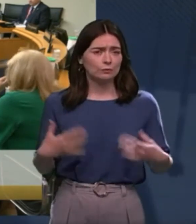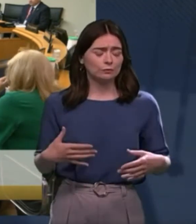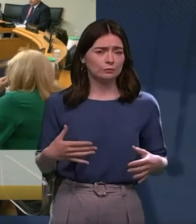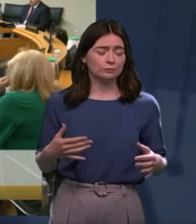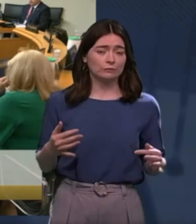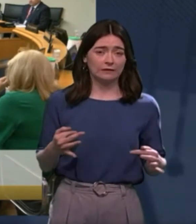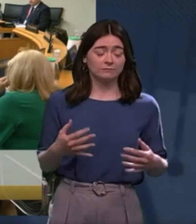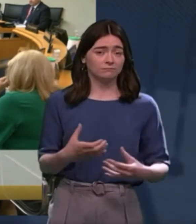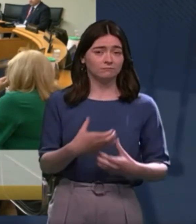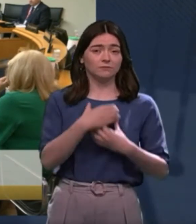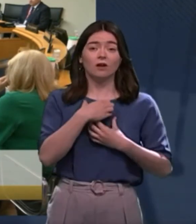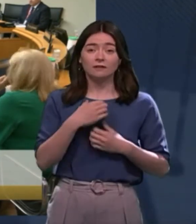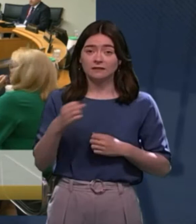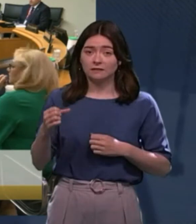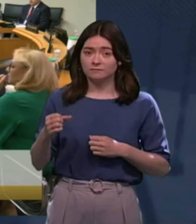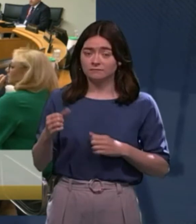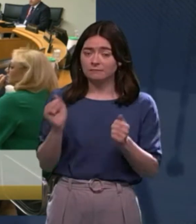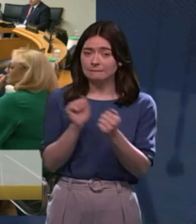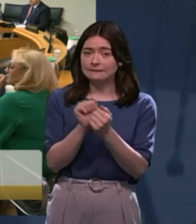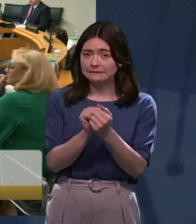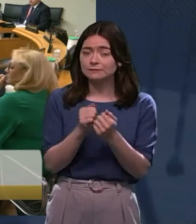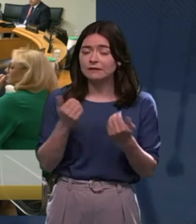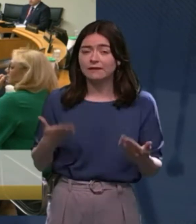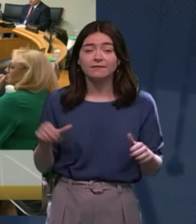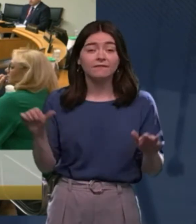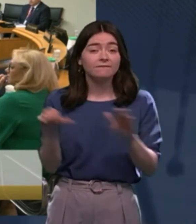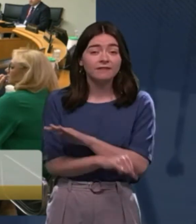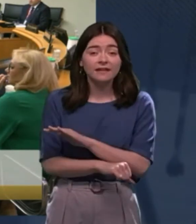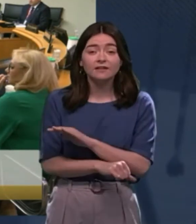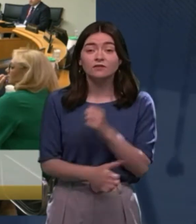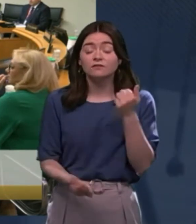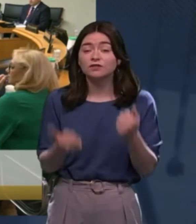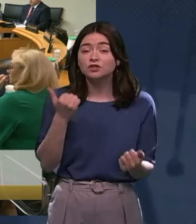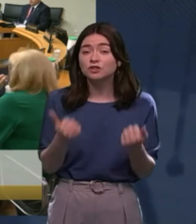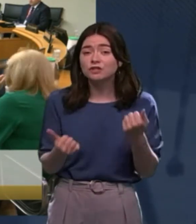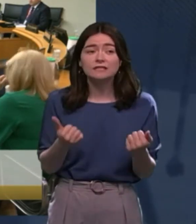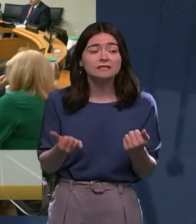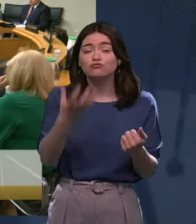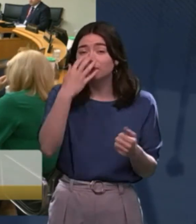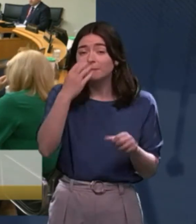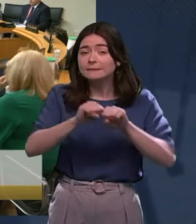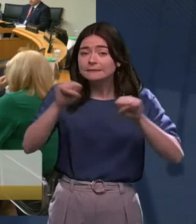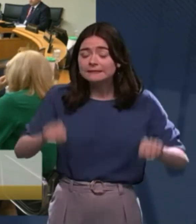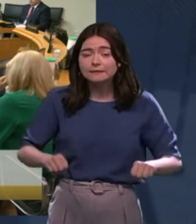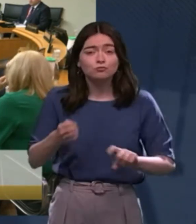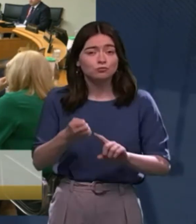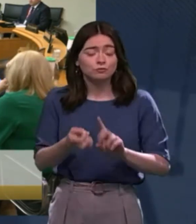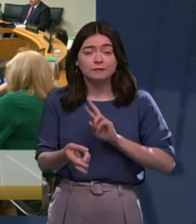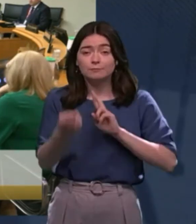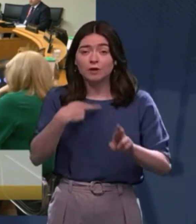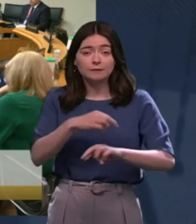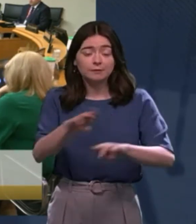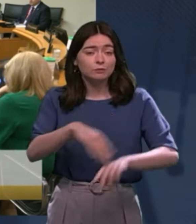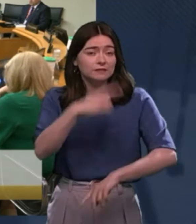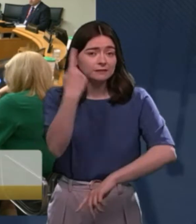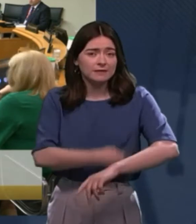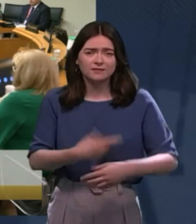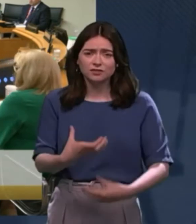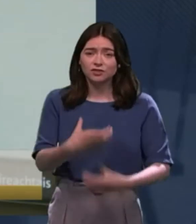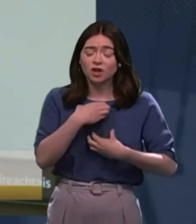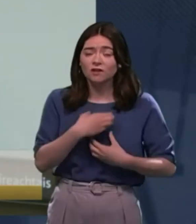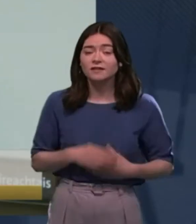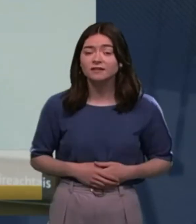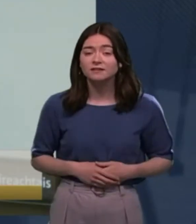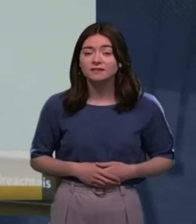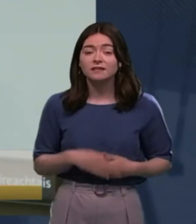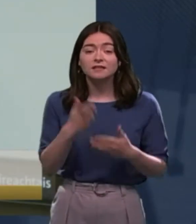have had. The failure of the justice and penal system to recognise and respond to people with disabilities is quite shocking. In